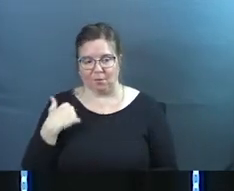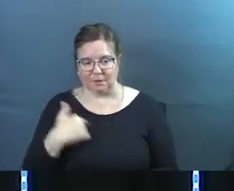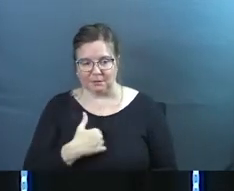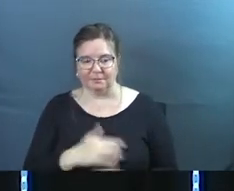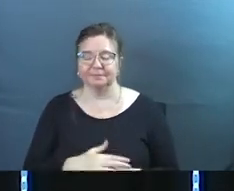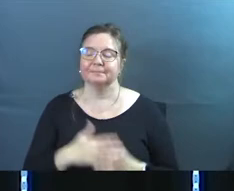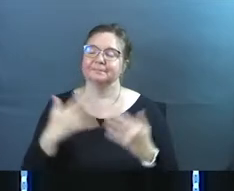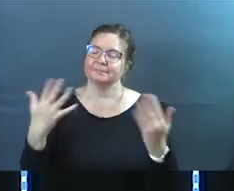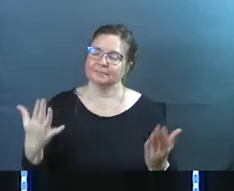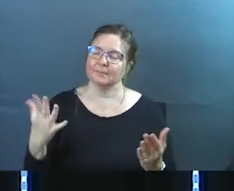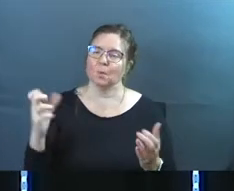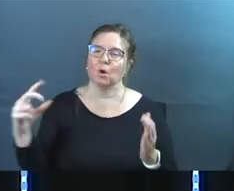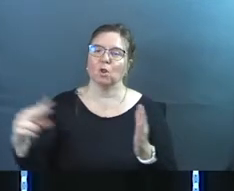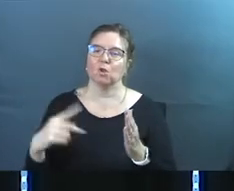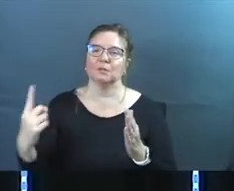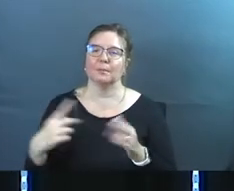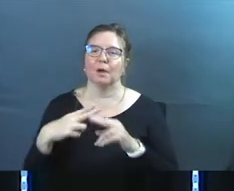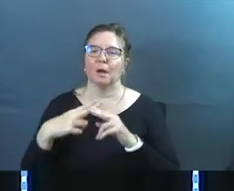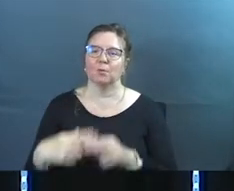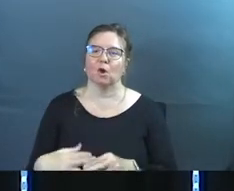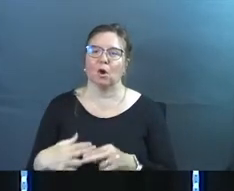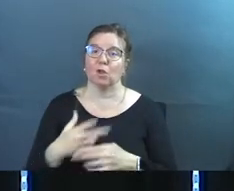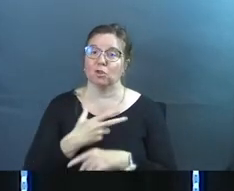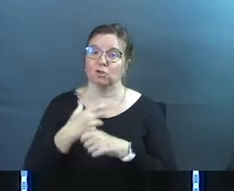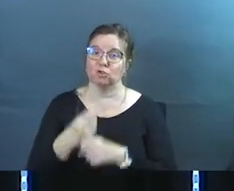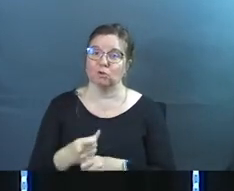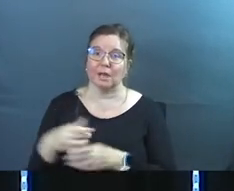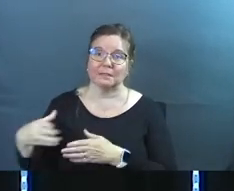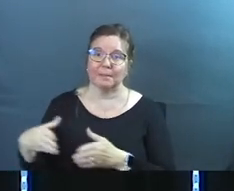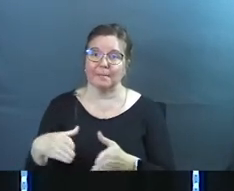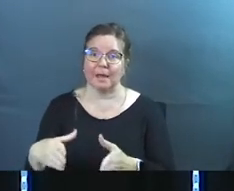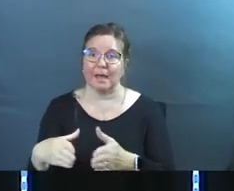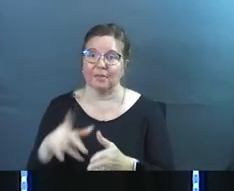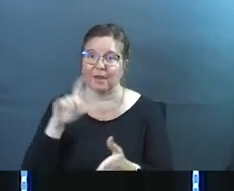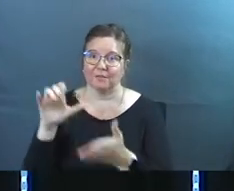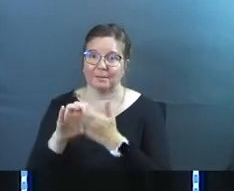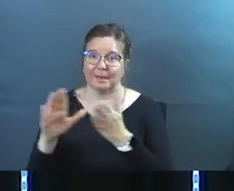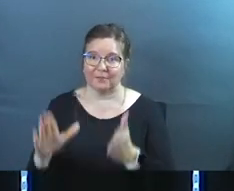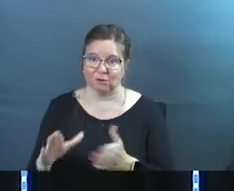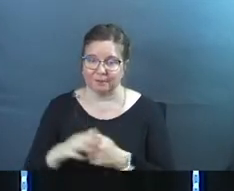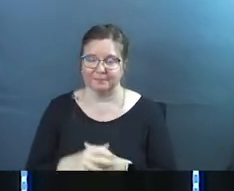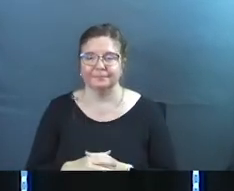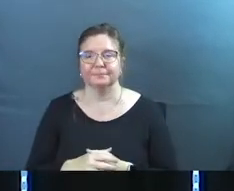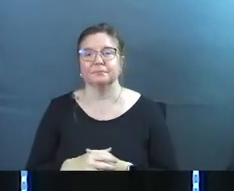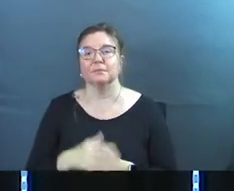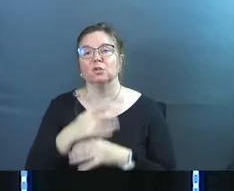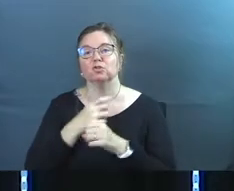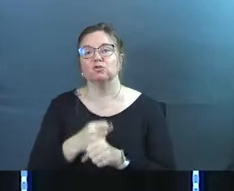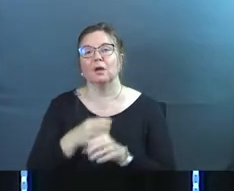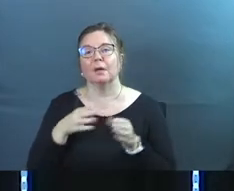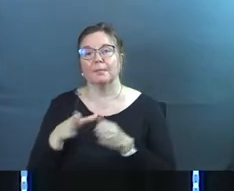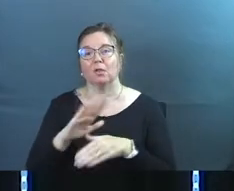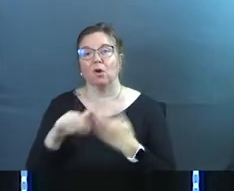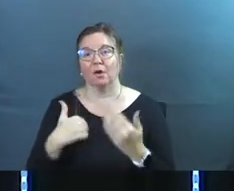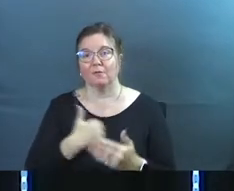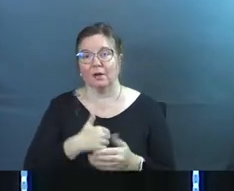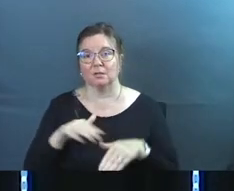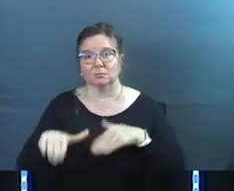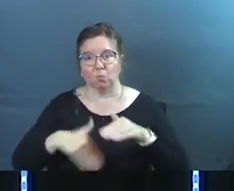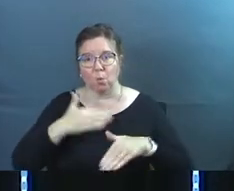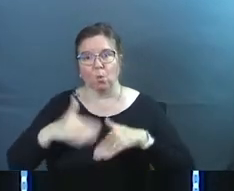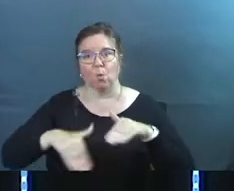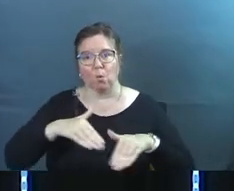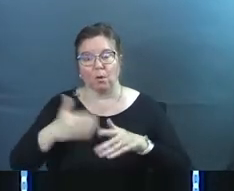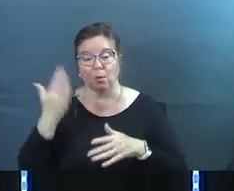us. So I want to look at something I'm calling the trust path of the believer. The trust path that all of us walk